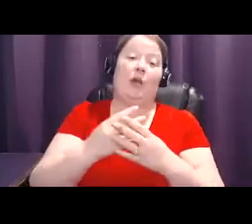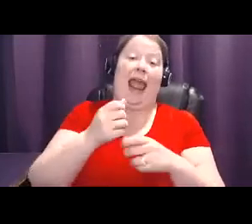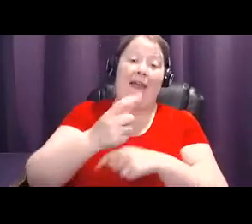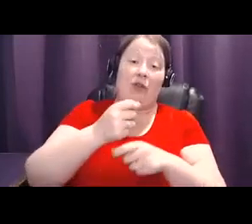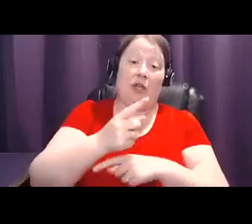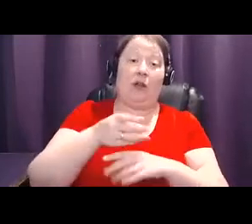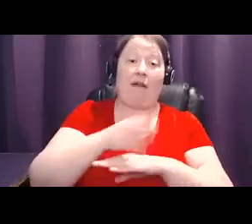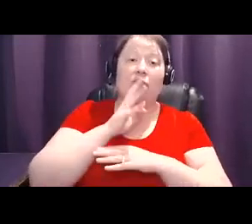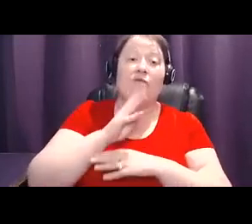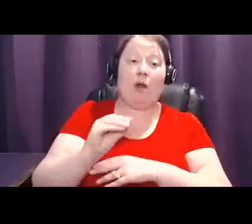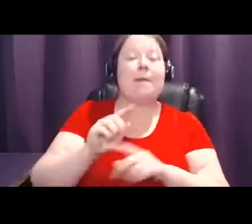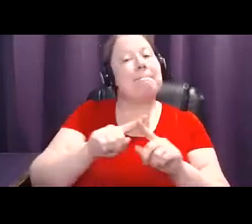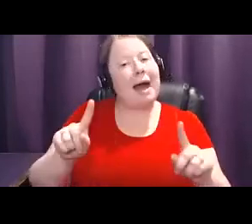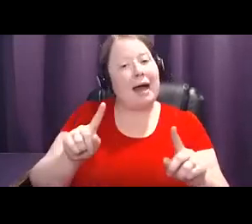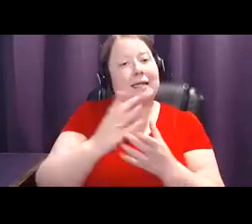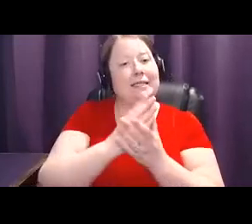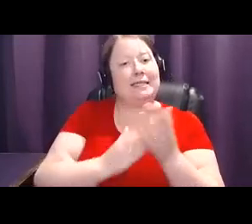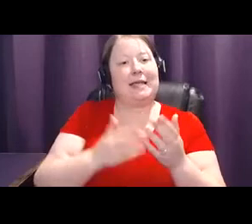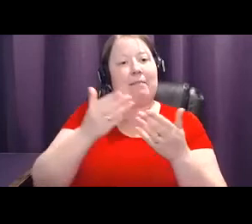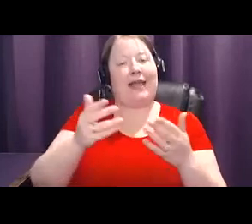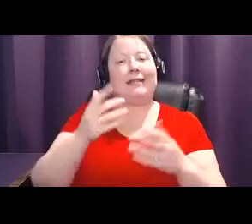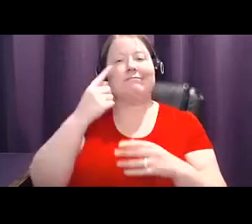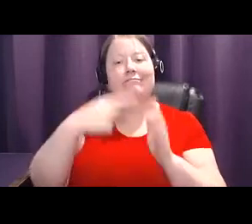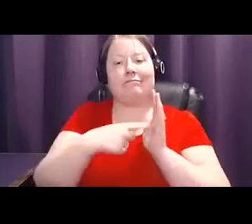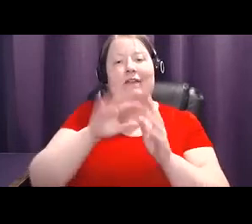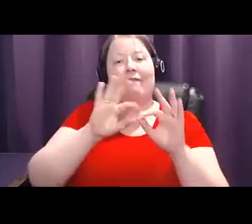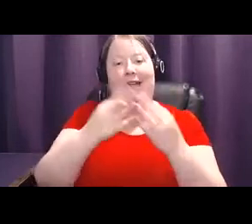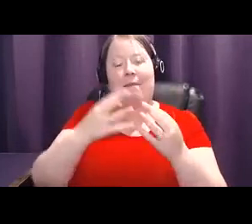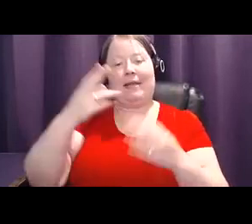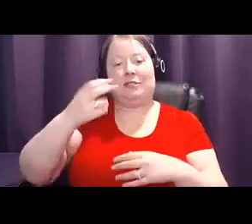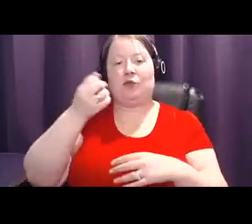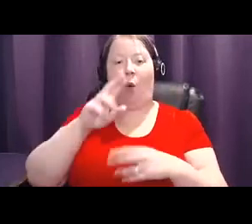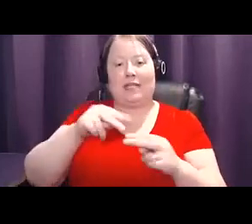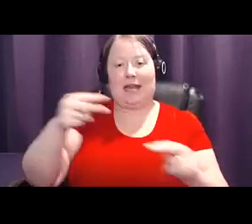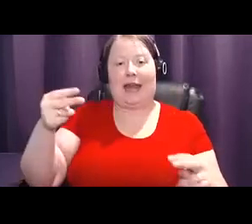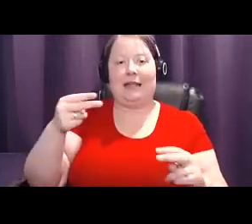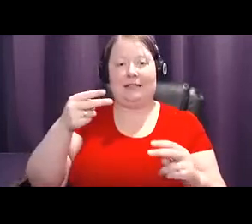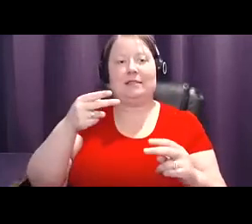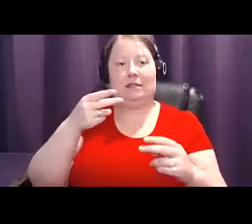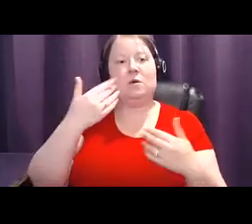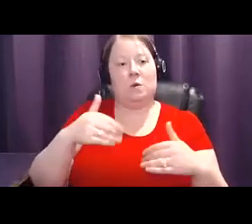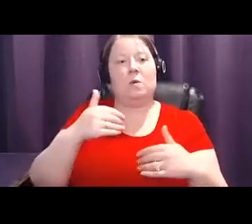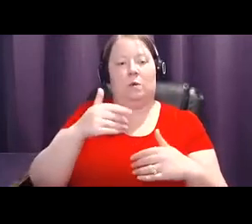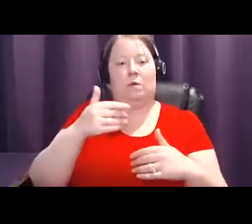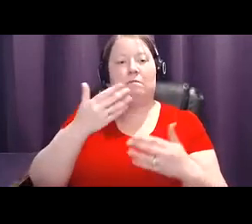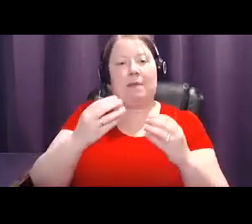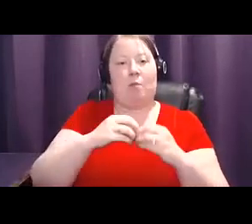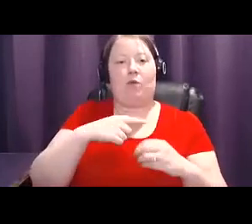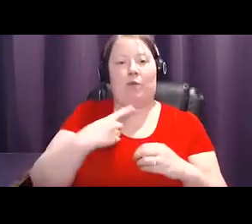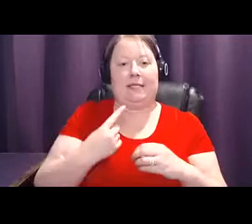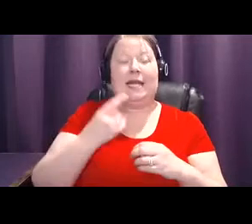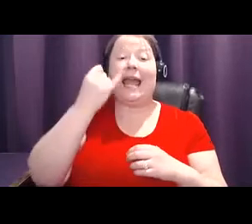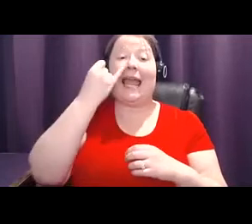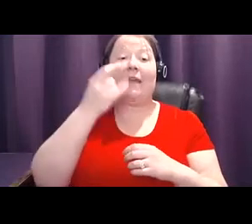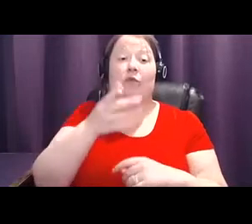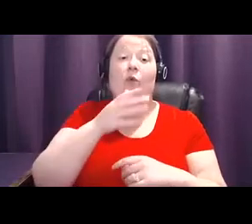genetics may mean you should start sooner. For example, if you have a first-degree relative like your mom or sister who had breast cancer young, you